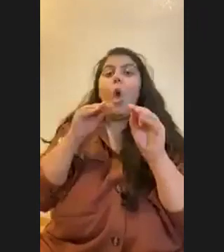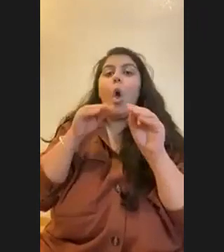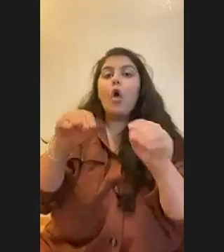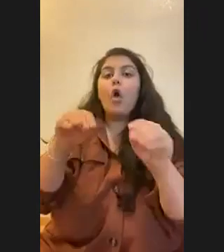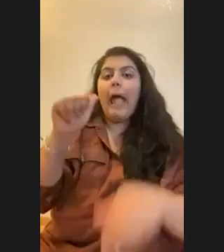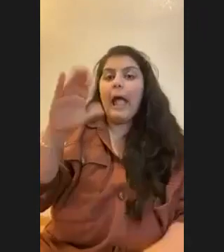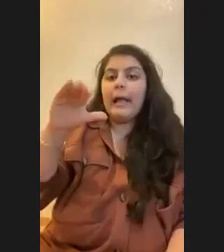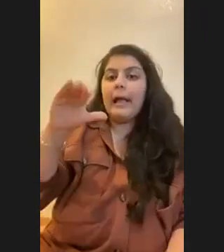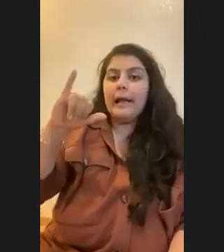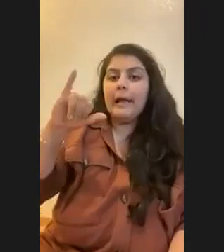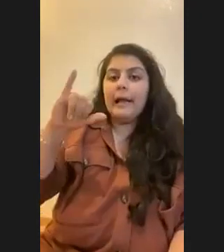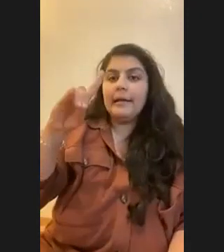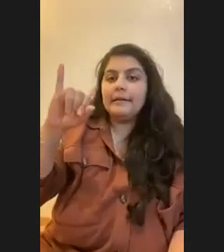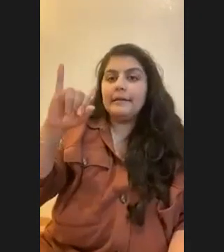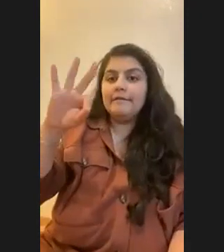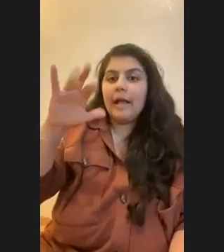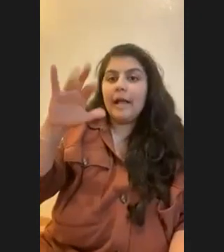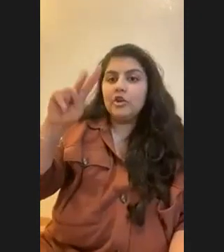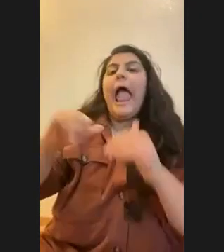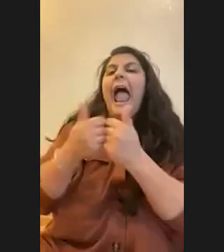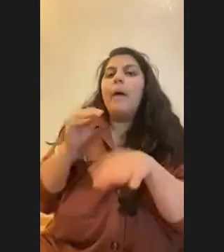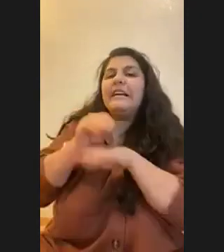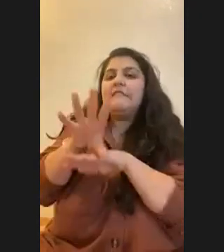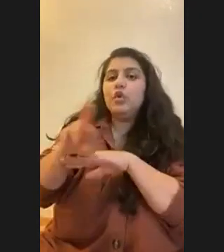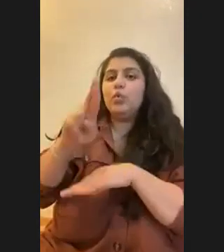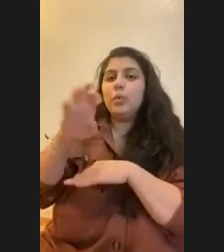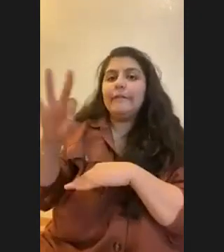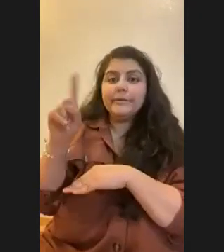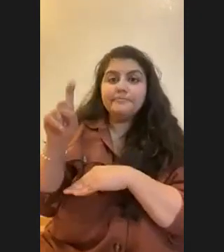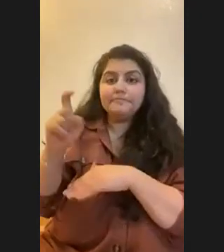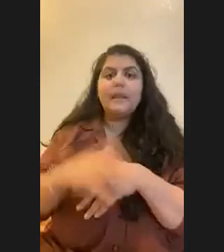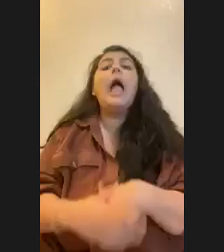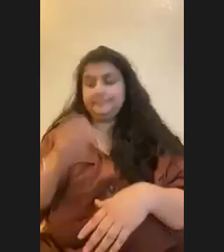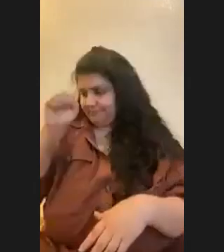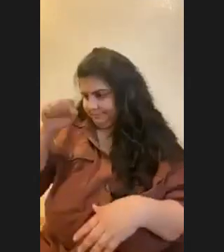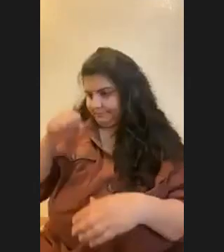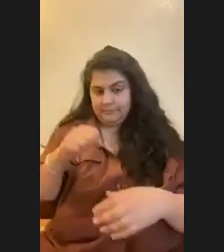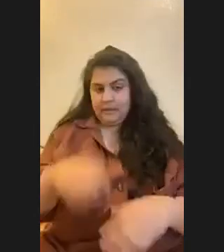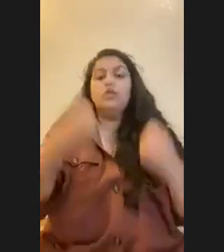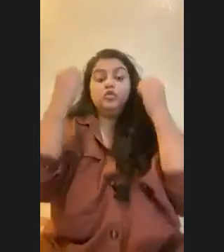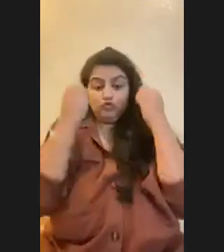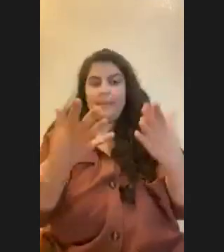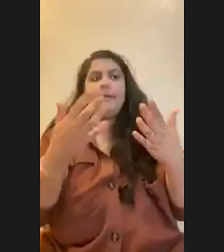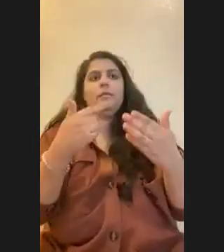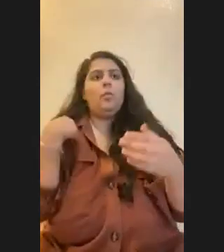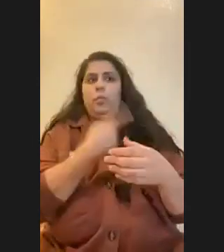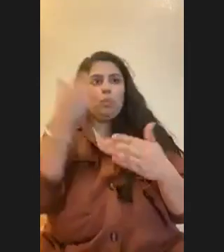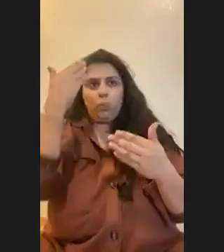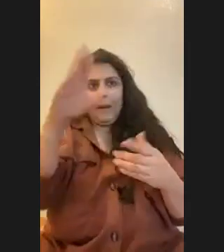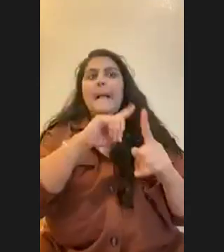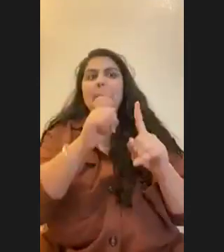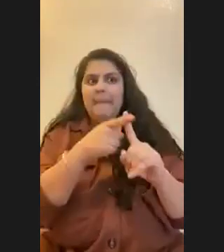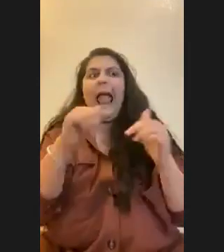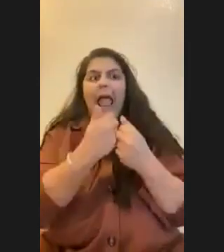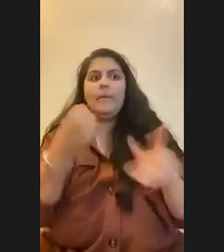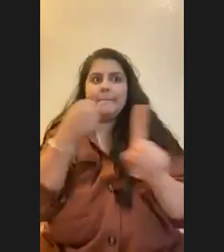affects, uh, coral reefs? Yeah. So there's still a lot unknown about how ocean acidification is going to impact reefs, especially in